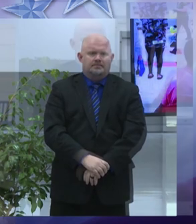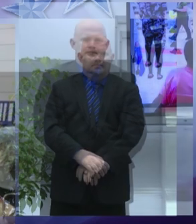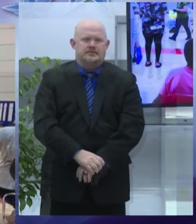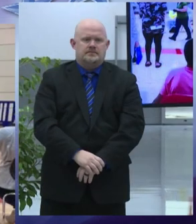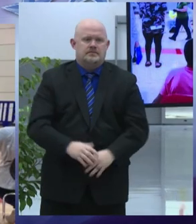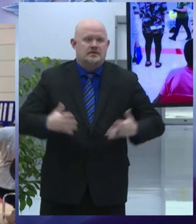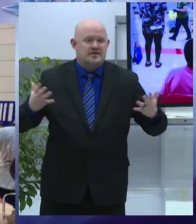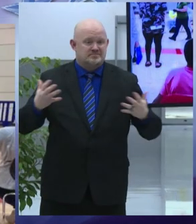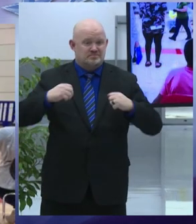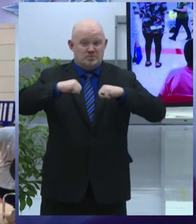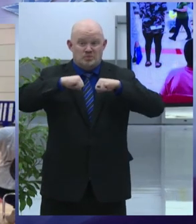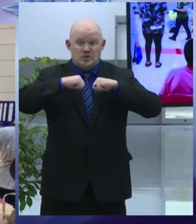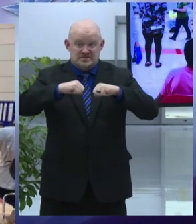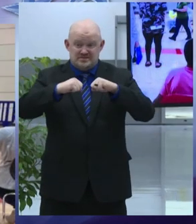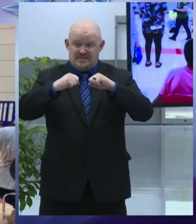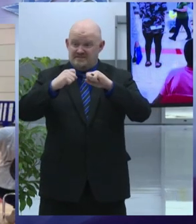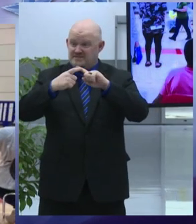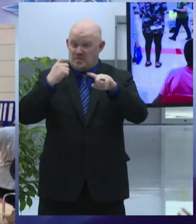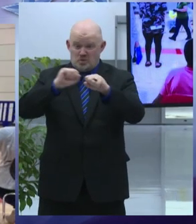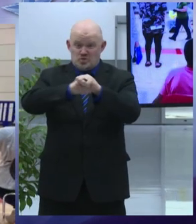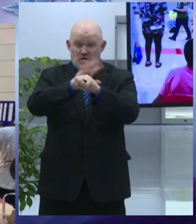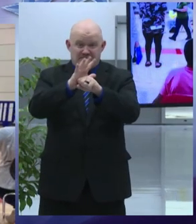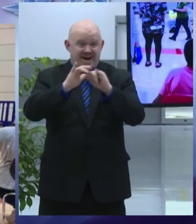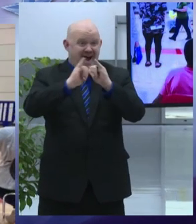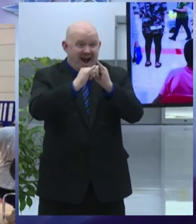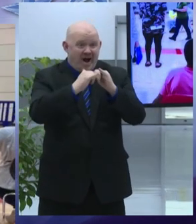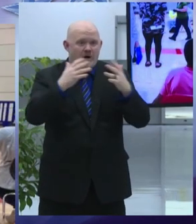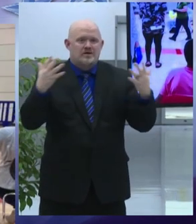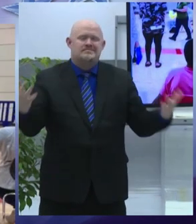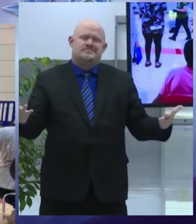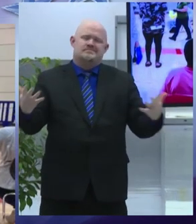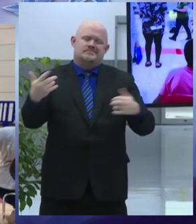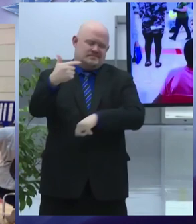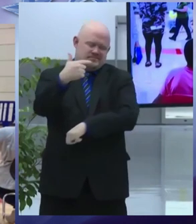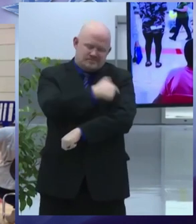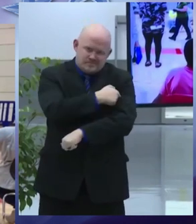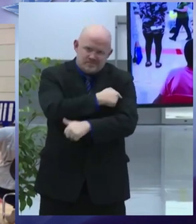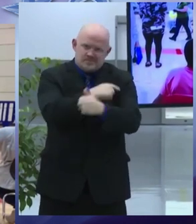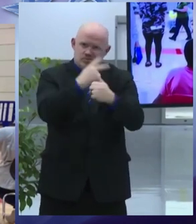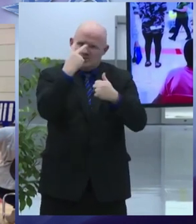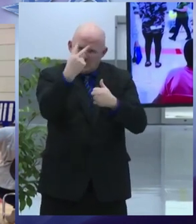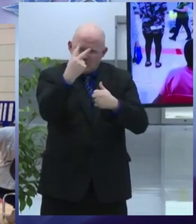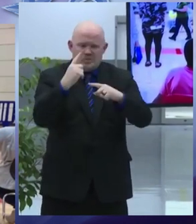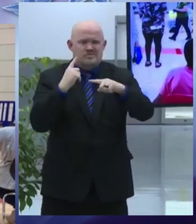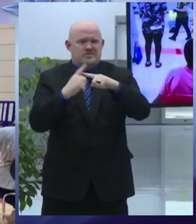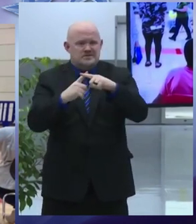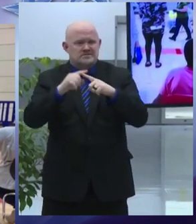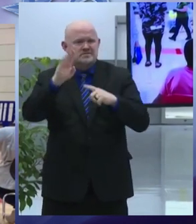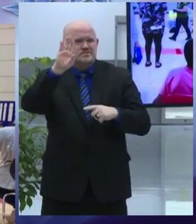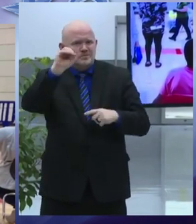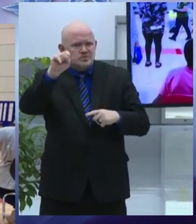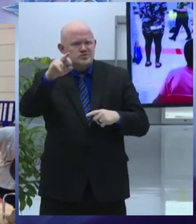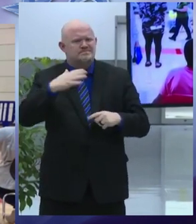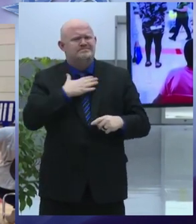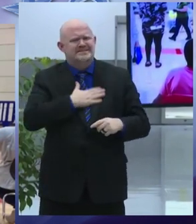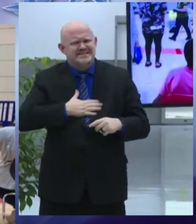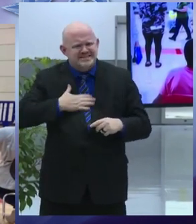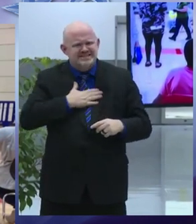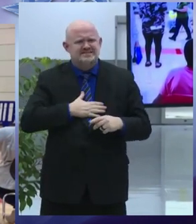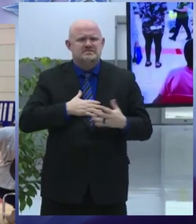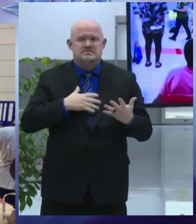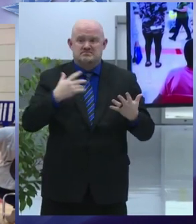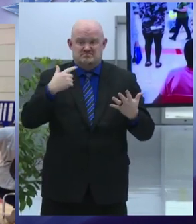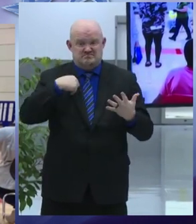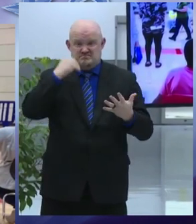covid19 is vaccination and boosters our rates of both have grown consistently since like the life-saving shot became available